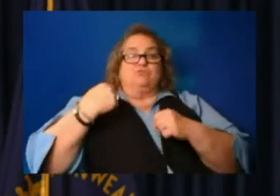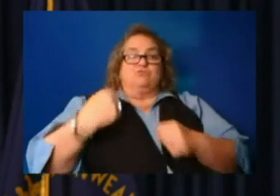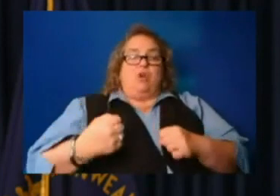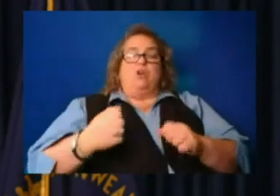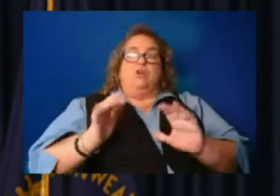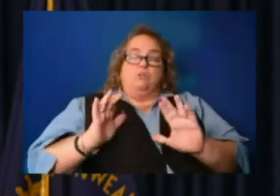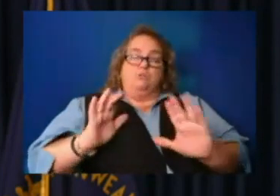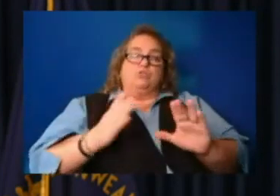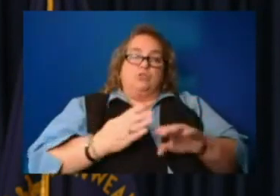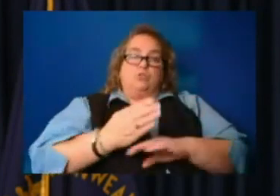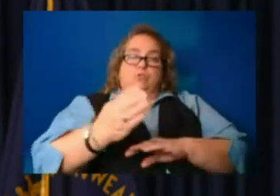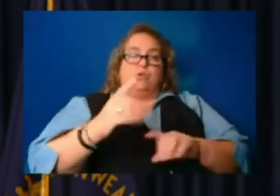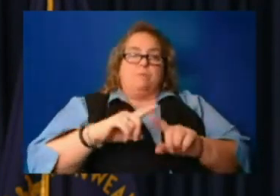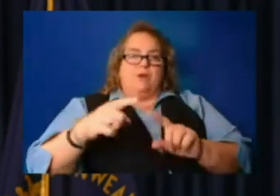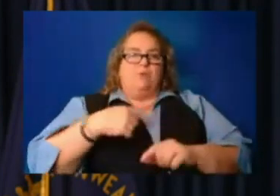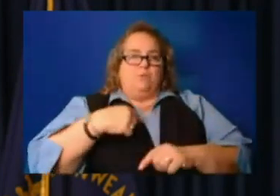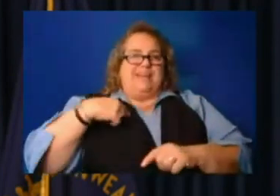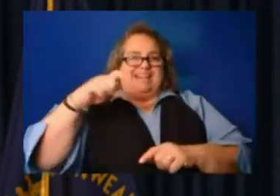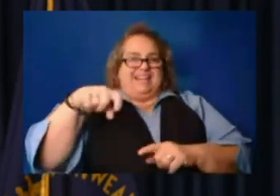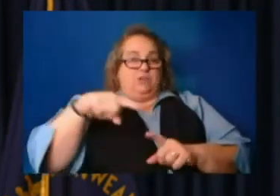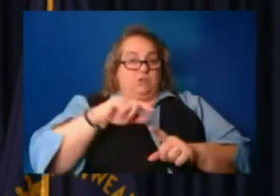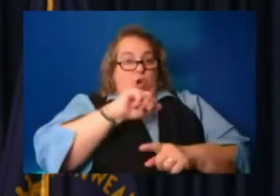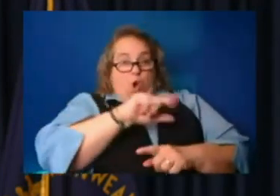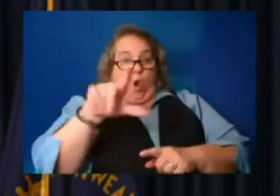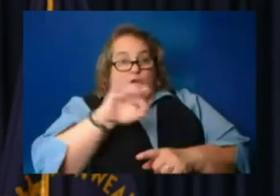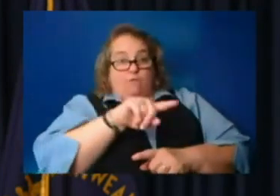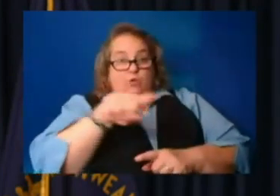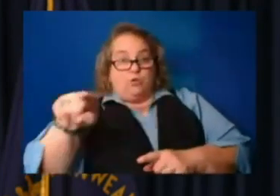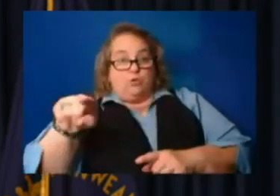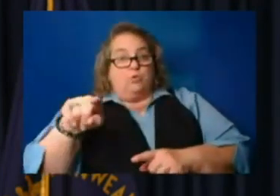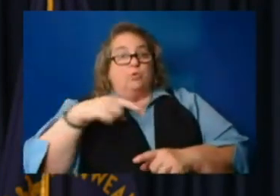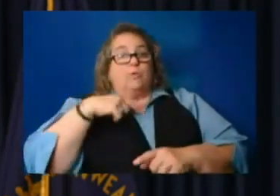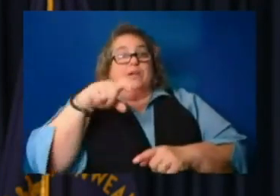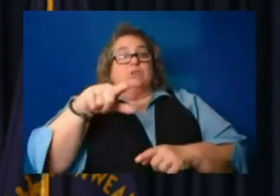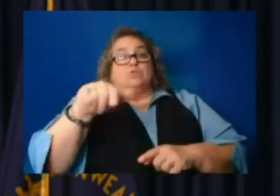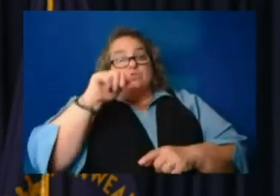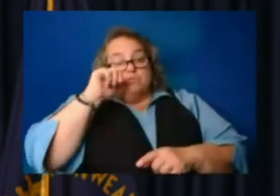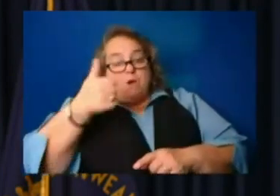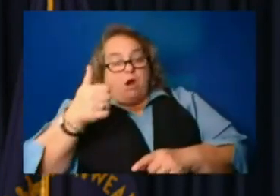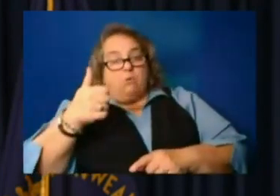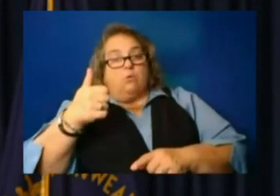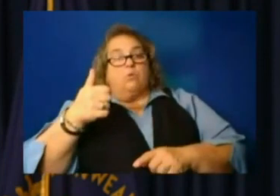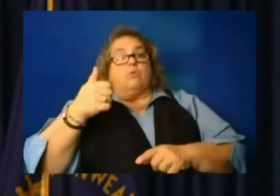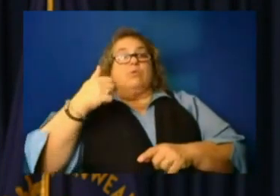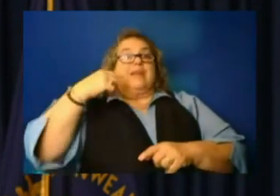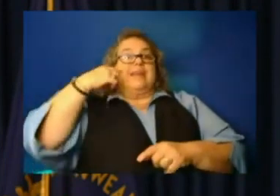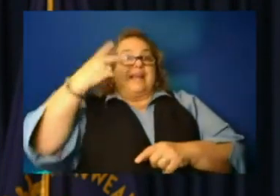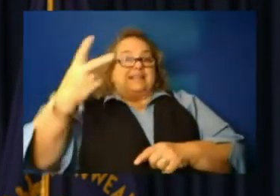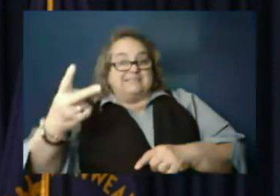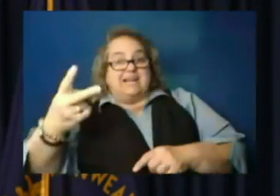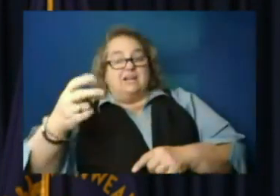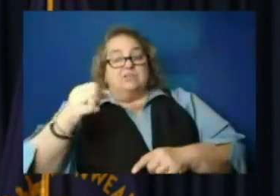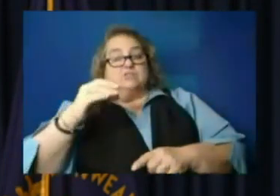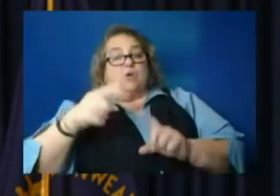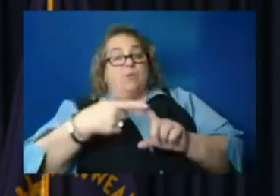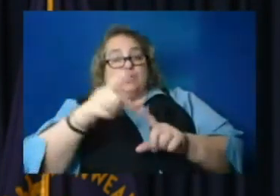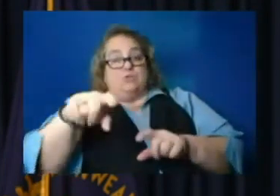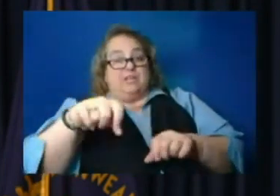But we need you and we're going to need you tomorrow. I'm going to need you the day after that. So when you need a break today,